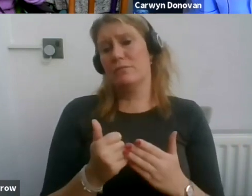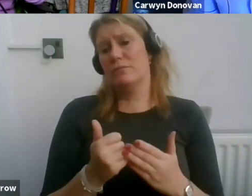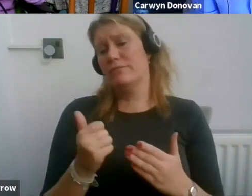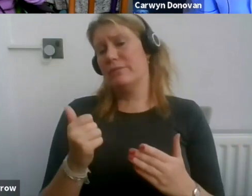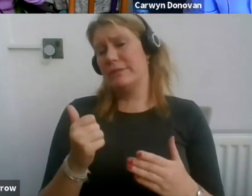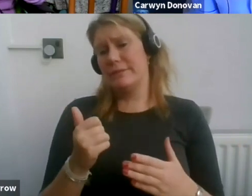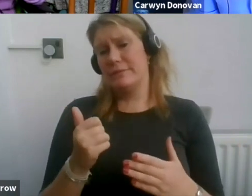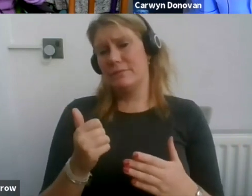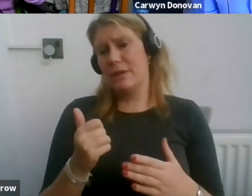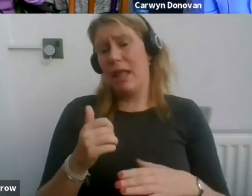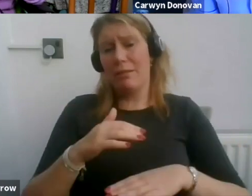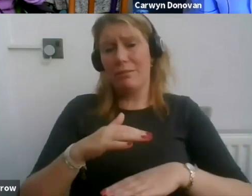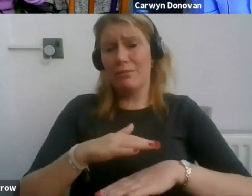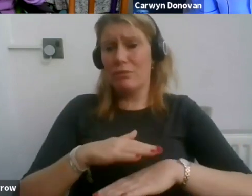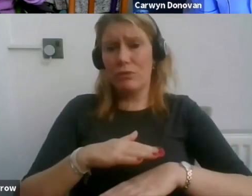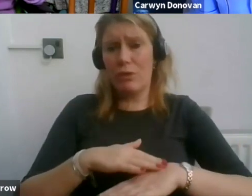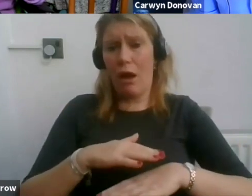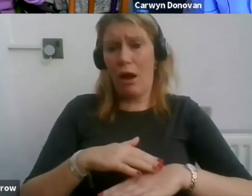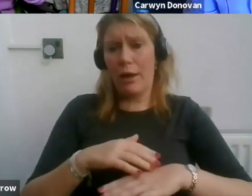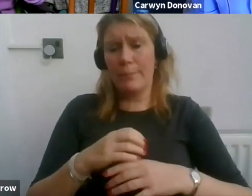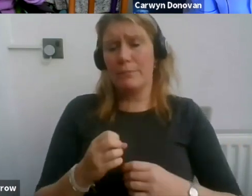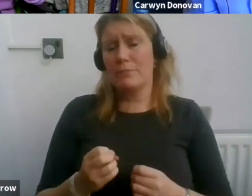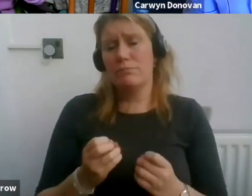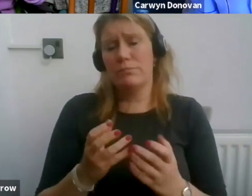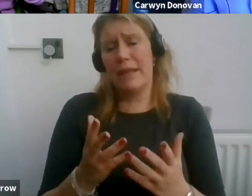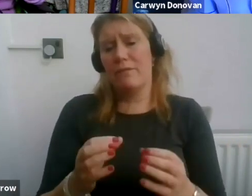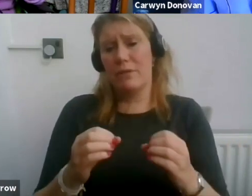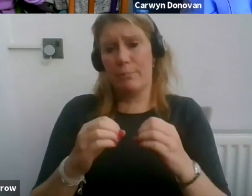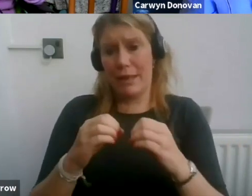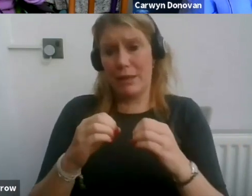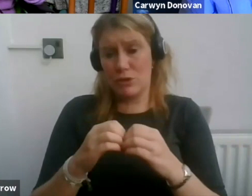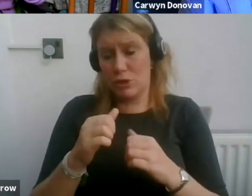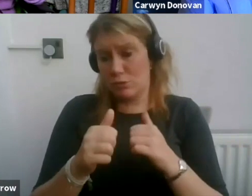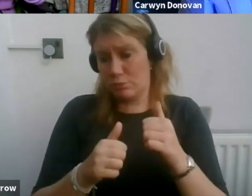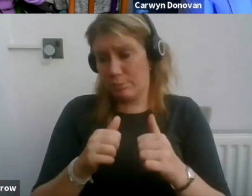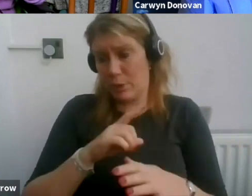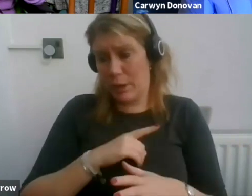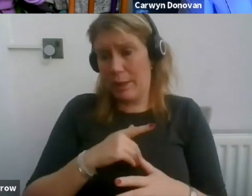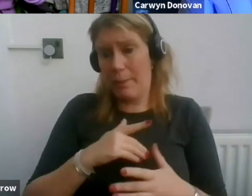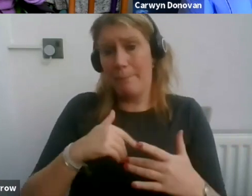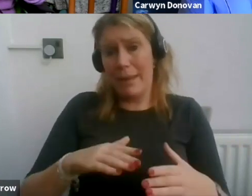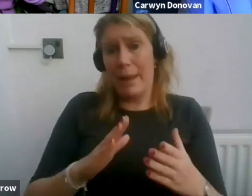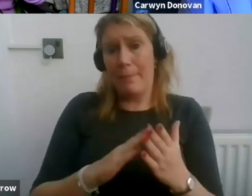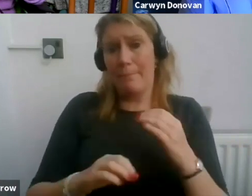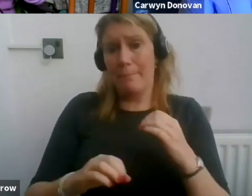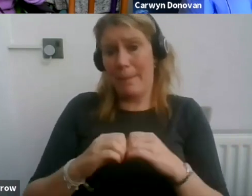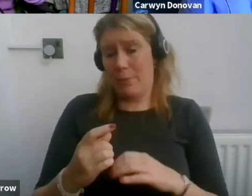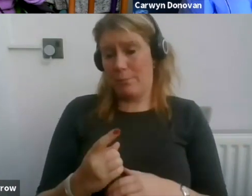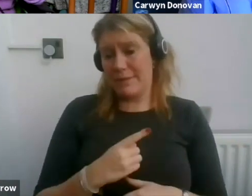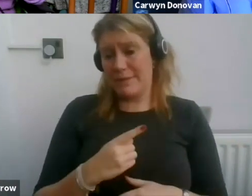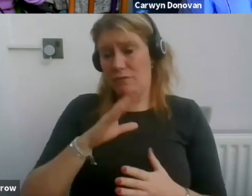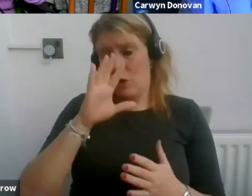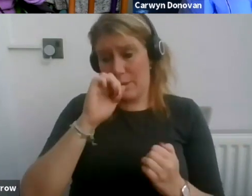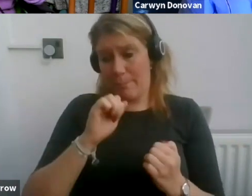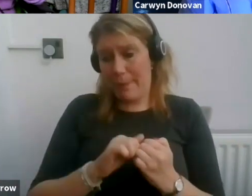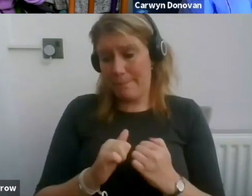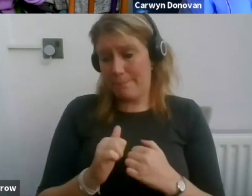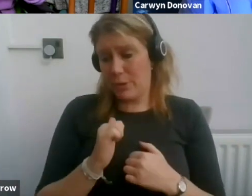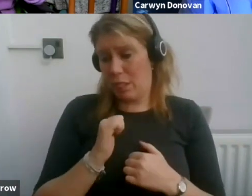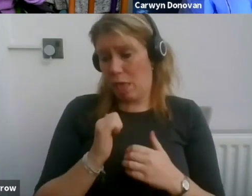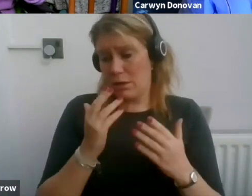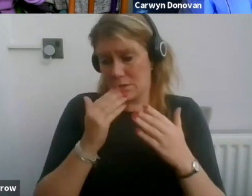inevitably having been a past member. But I remembered last night and I wanted to share this story,